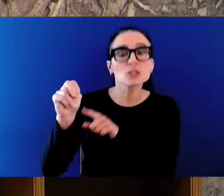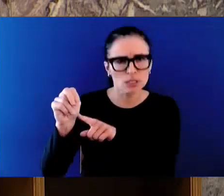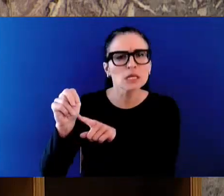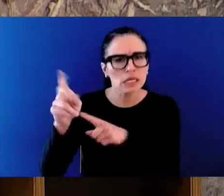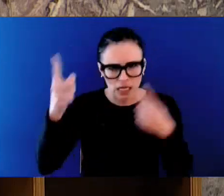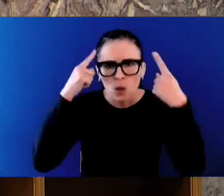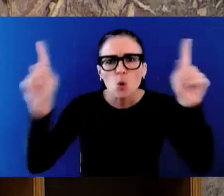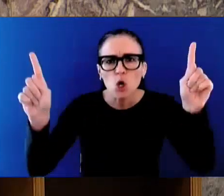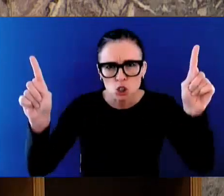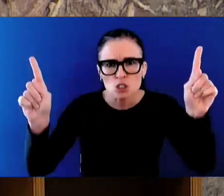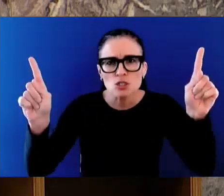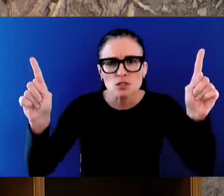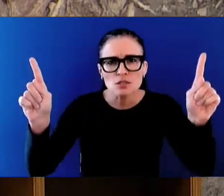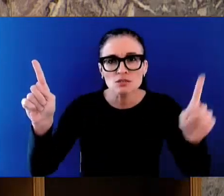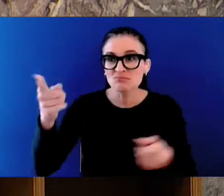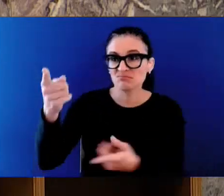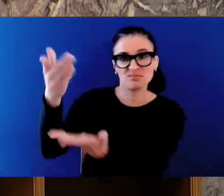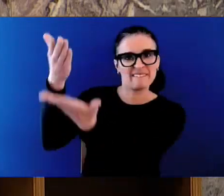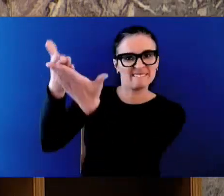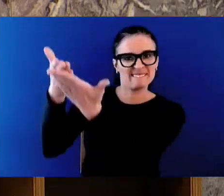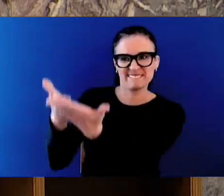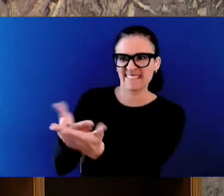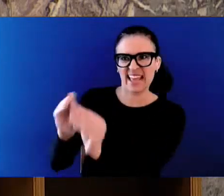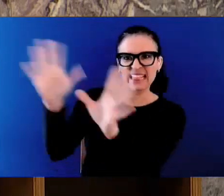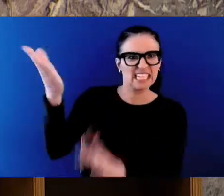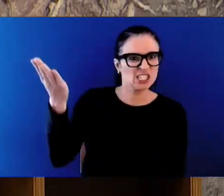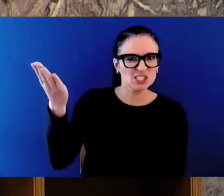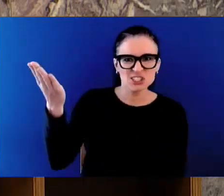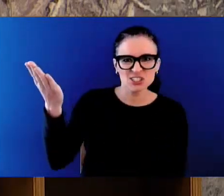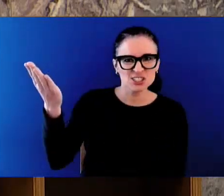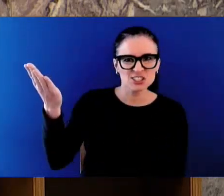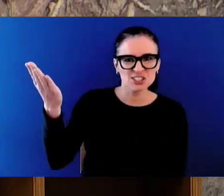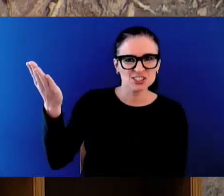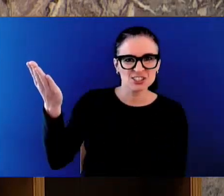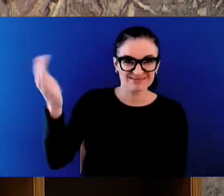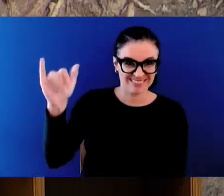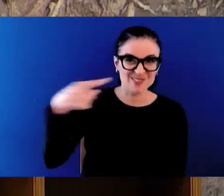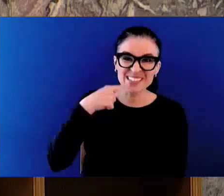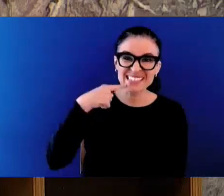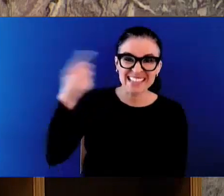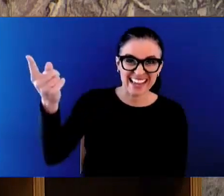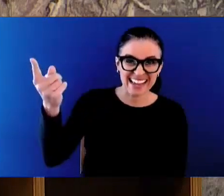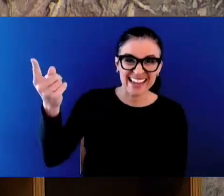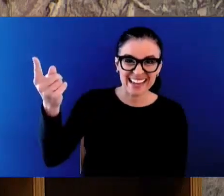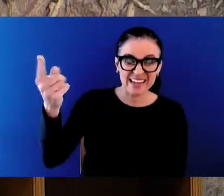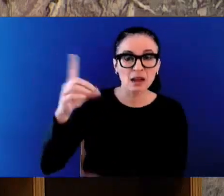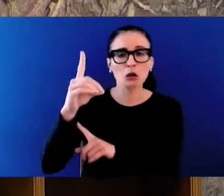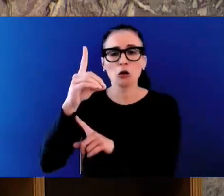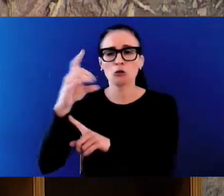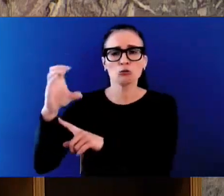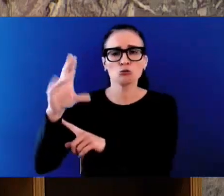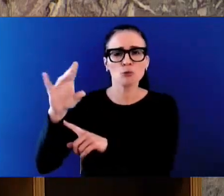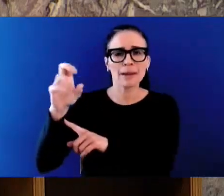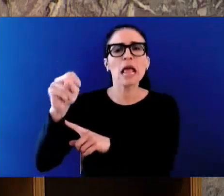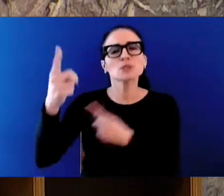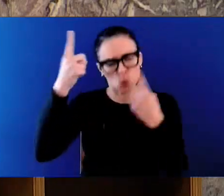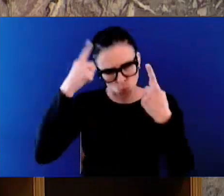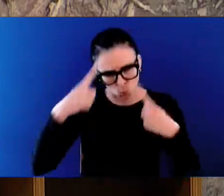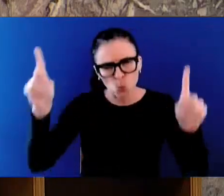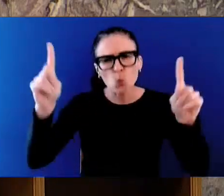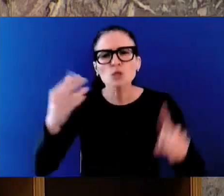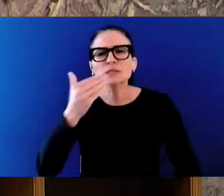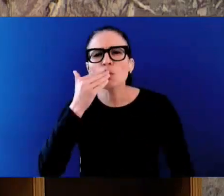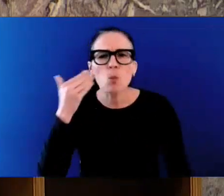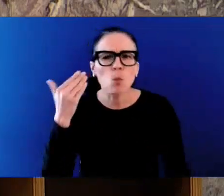Decriminalisation works well, end quote. While the NDP celebrates